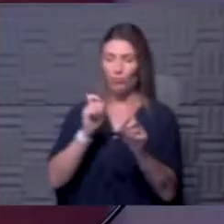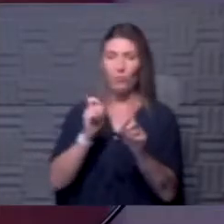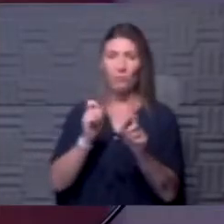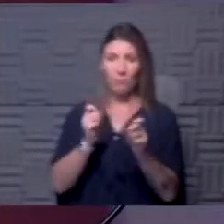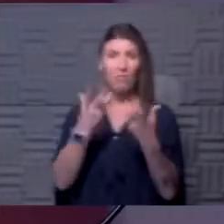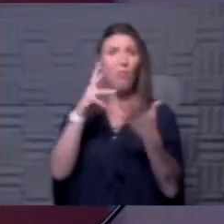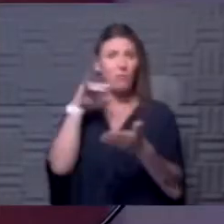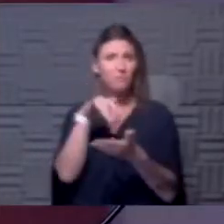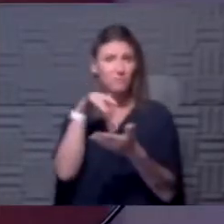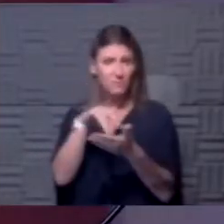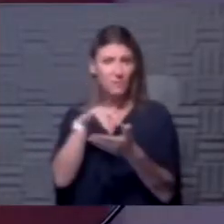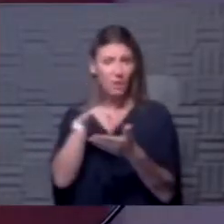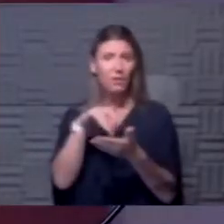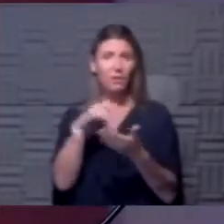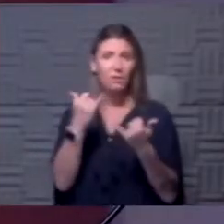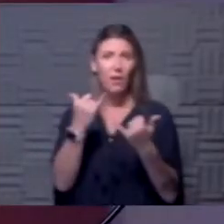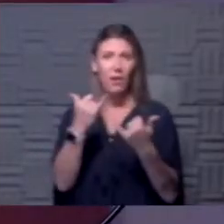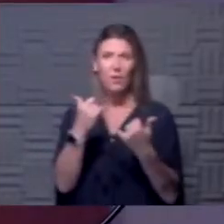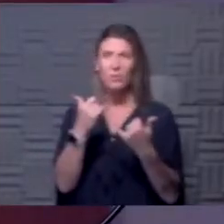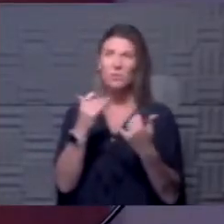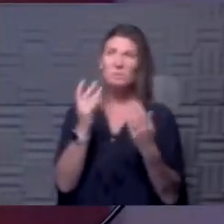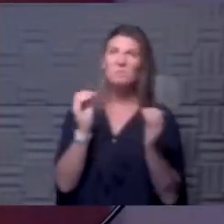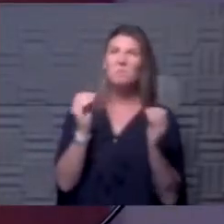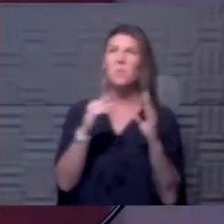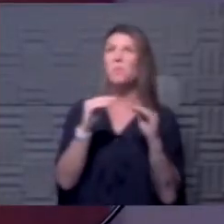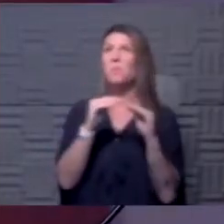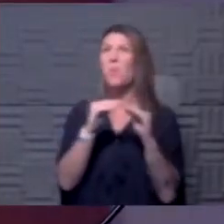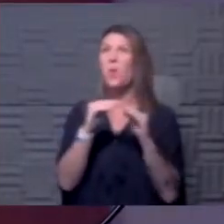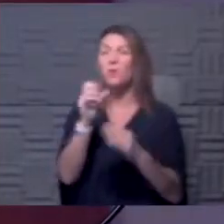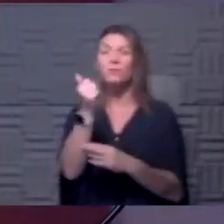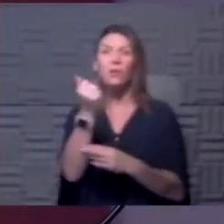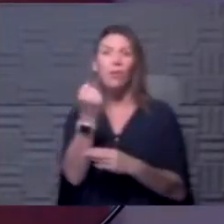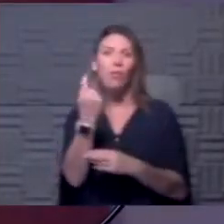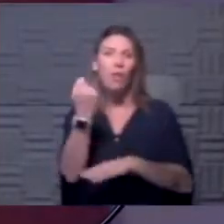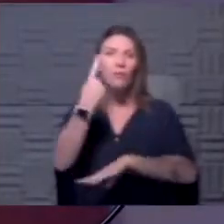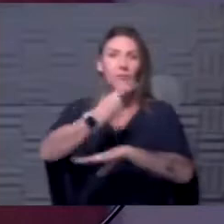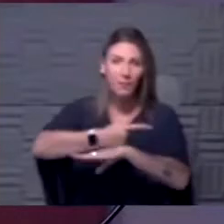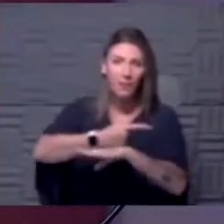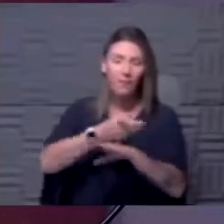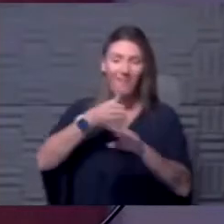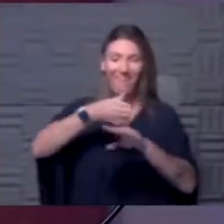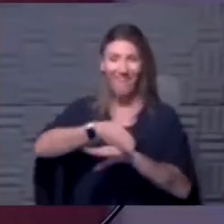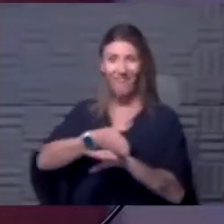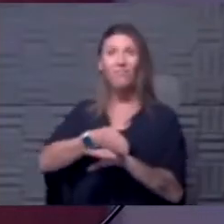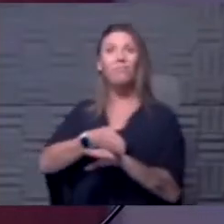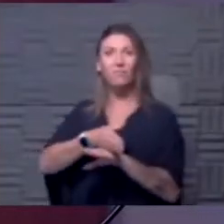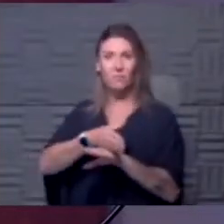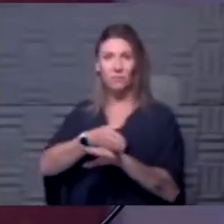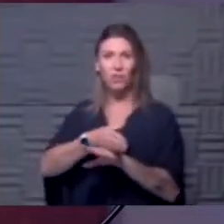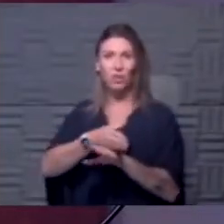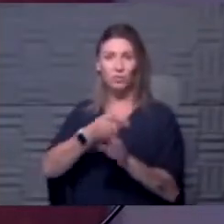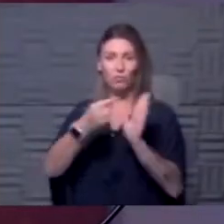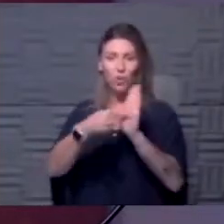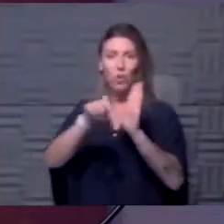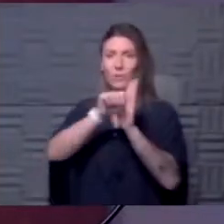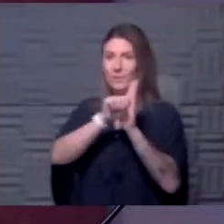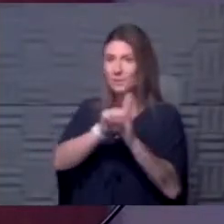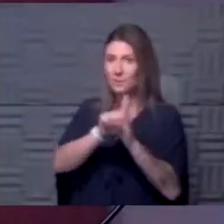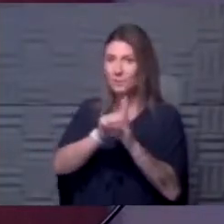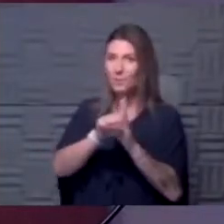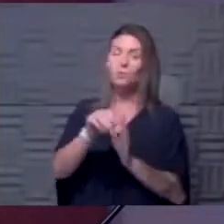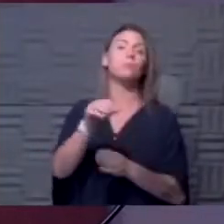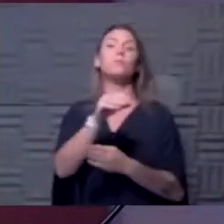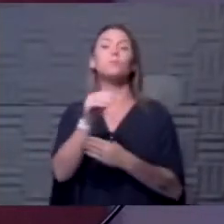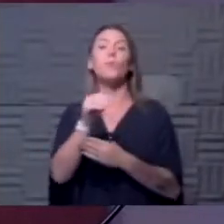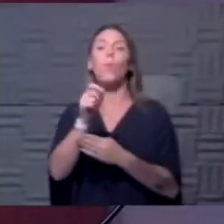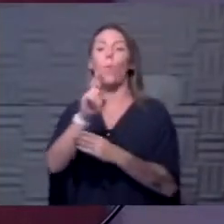studies now, we know that it's probably no more than 10 or 11 days after the onset of symptoms or after